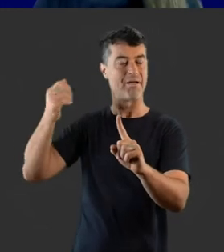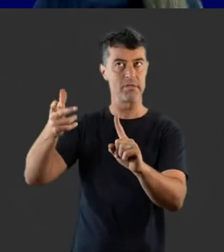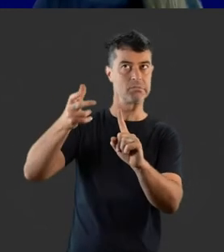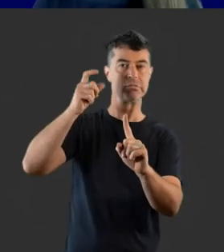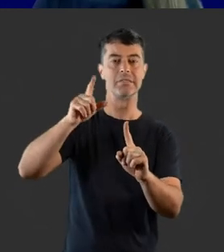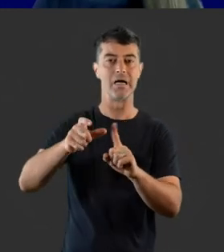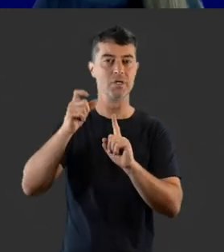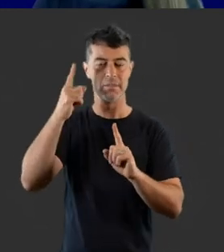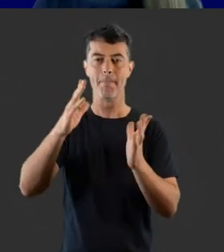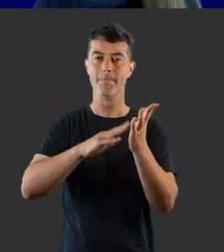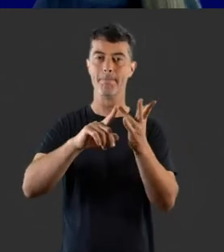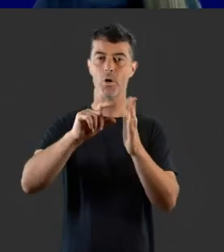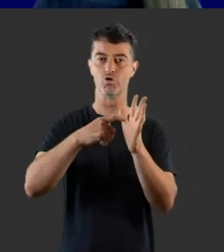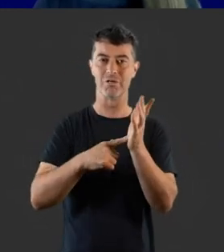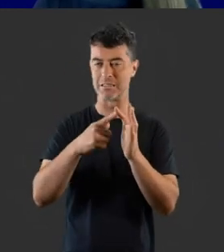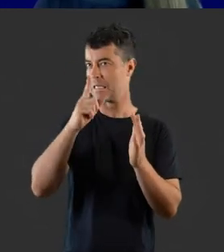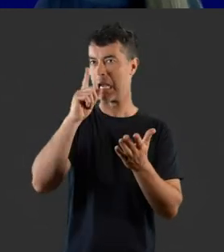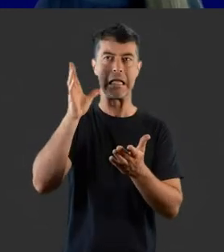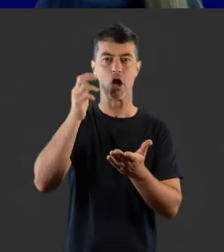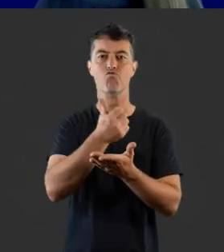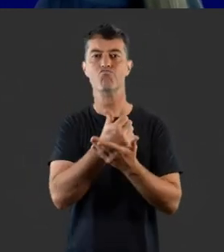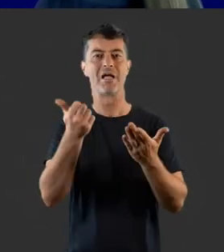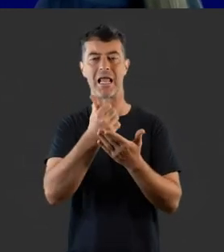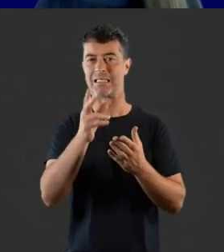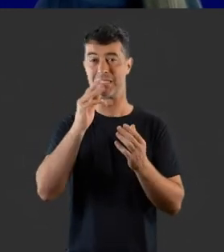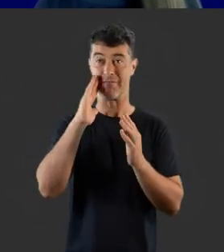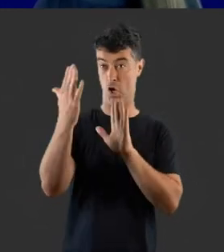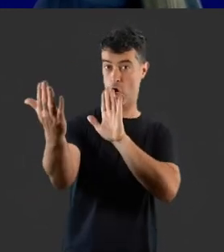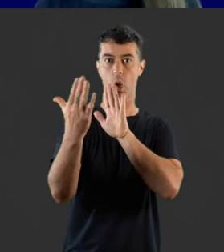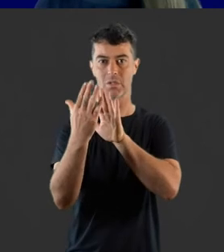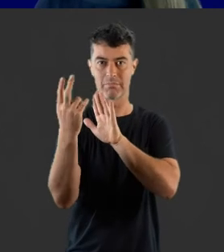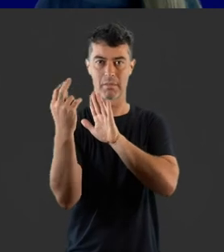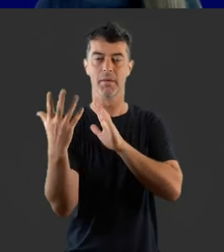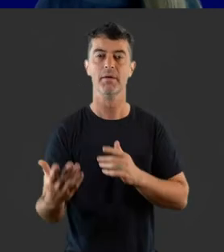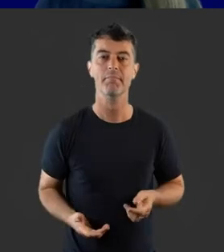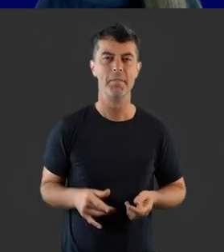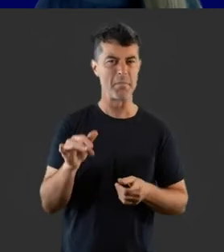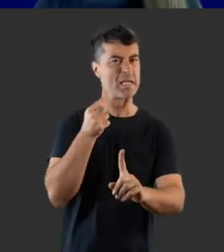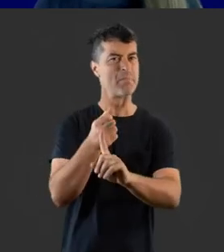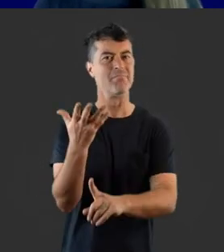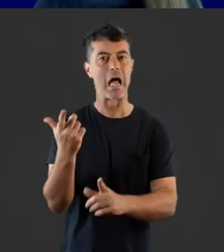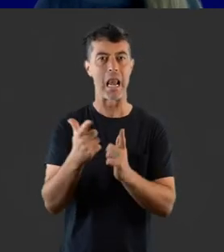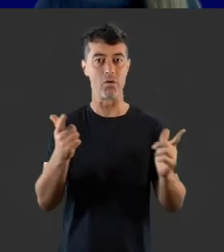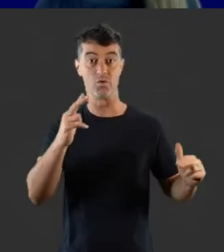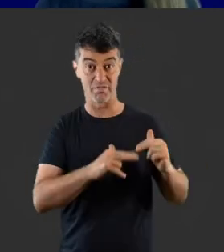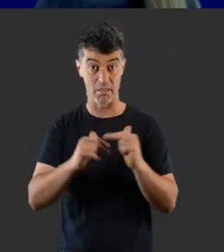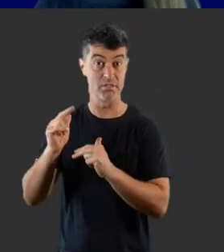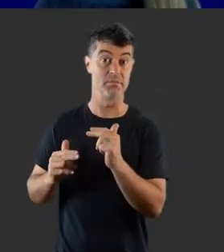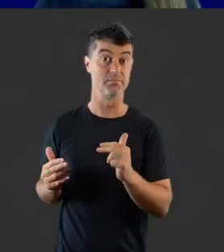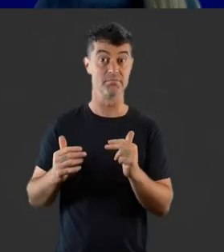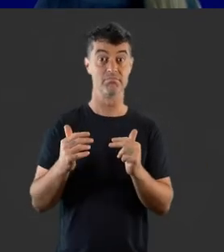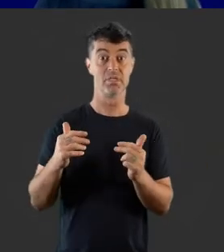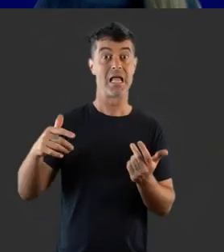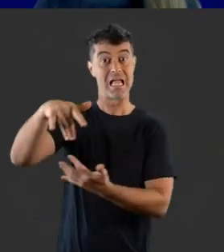With a moderate loss, a person will have difficulty hearing regular speech even at close distances. This may affect language